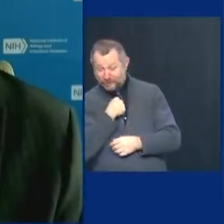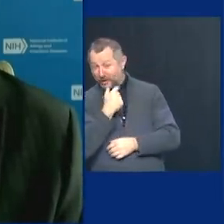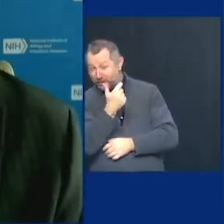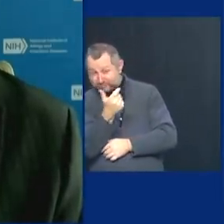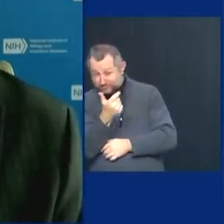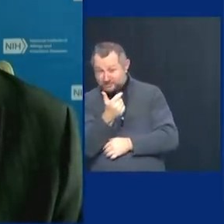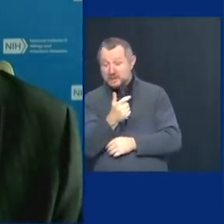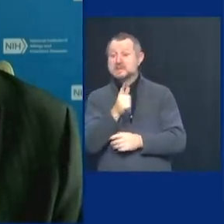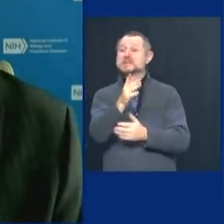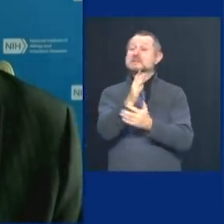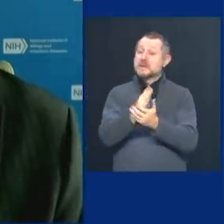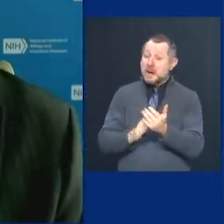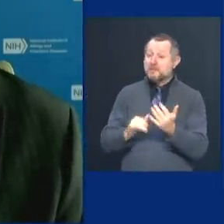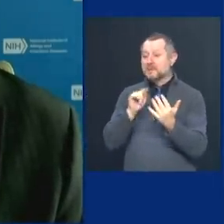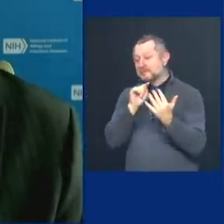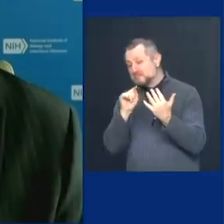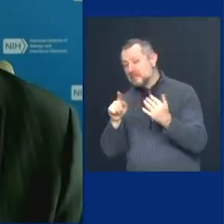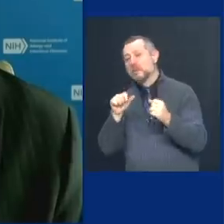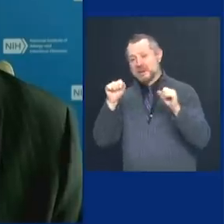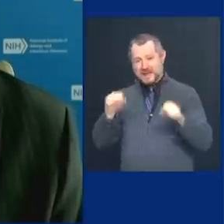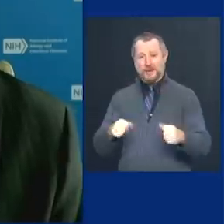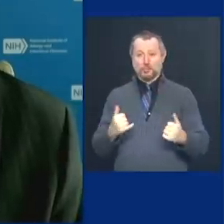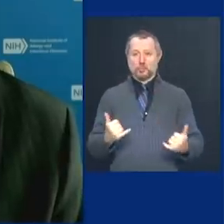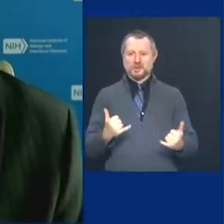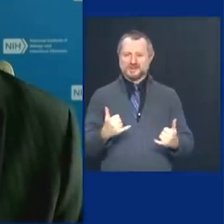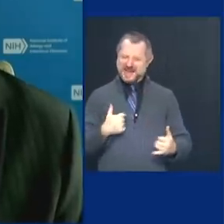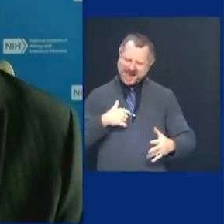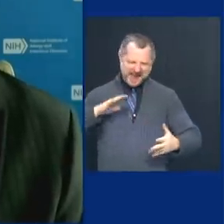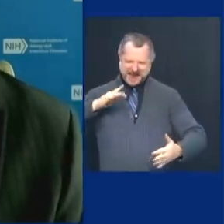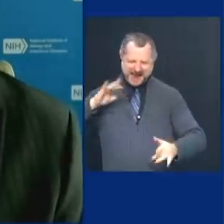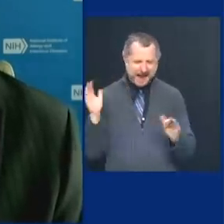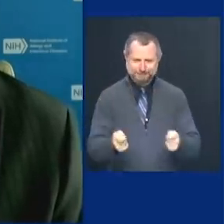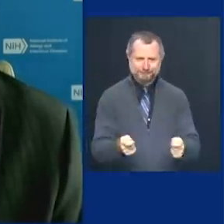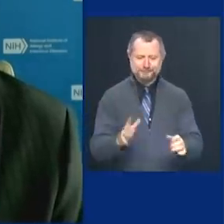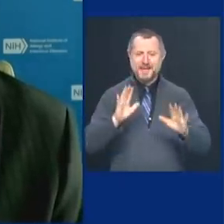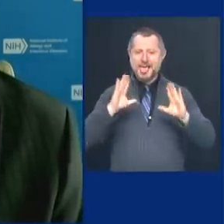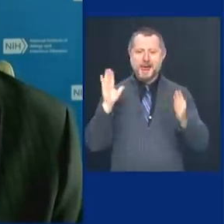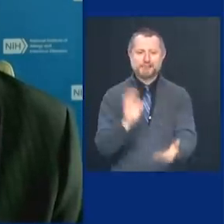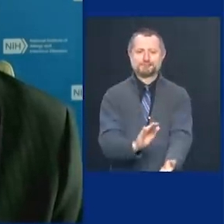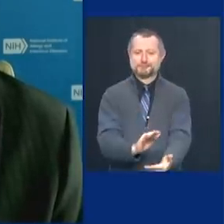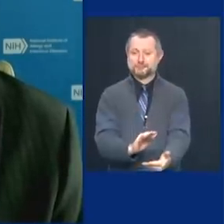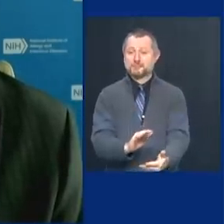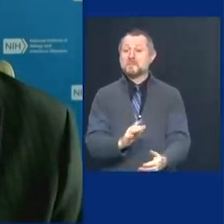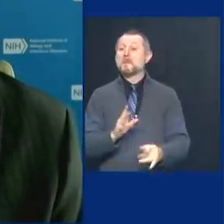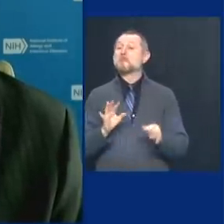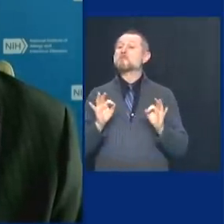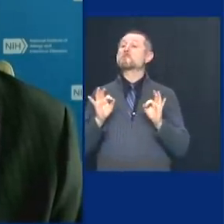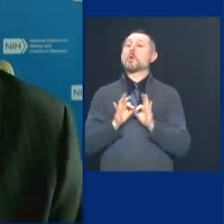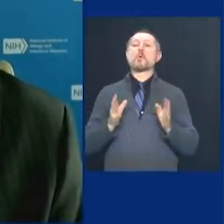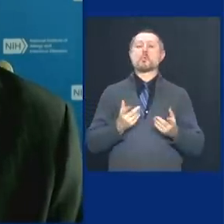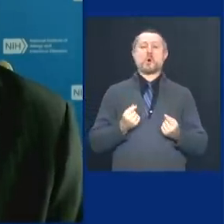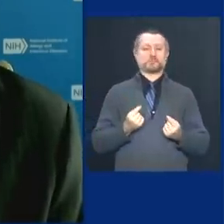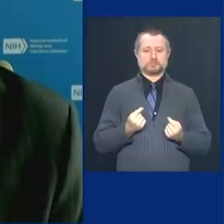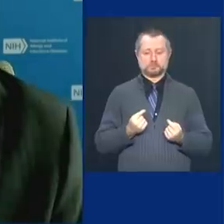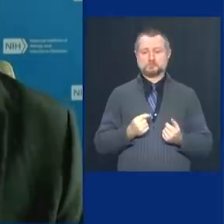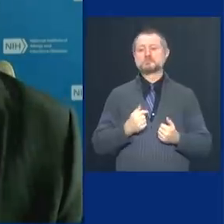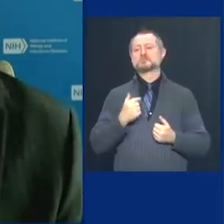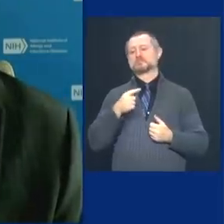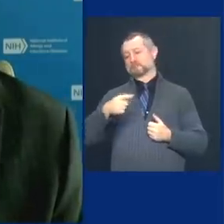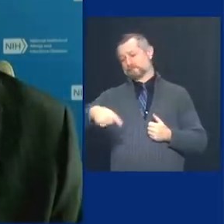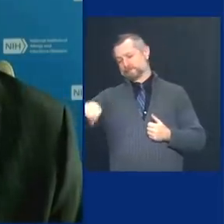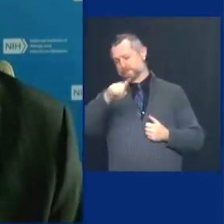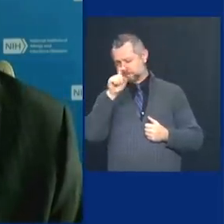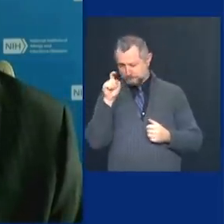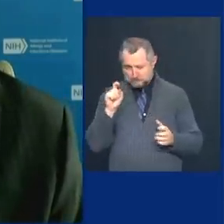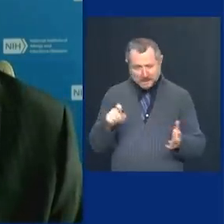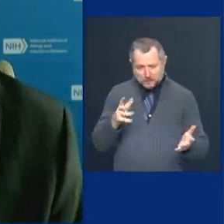things that we can do to mitigate against that. I think particularly the appreciation that it's such a natural